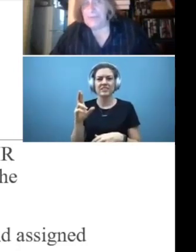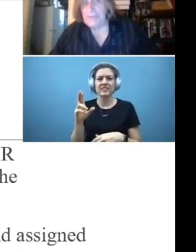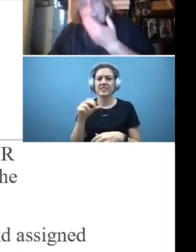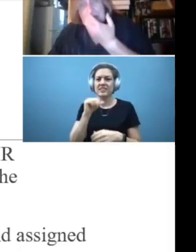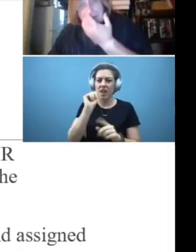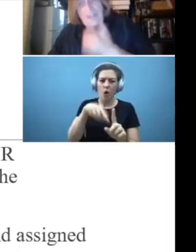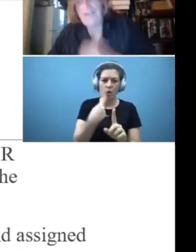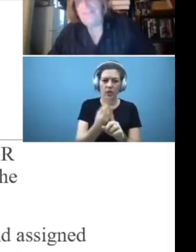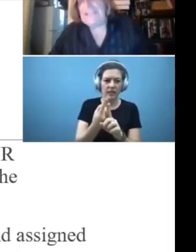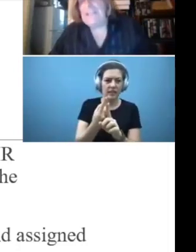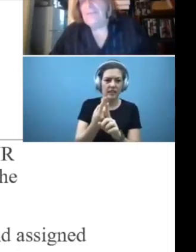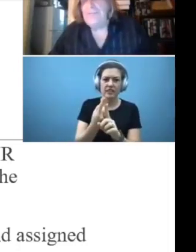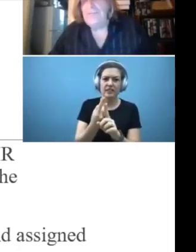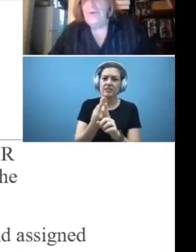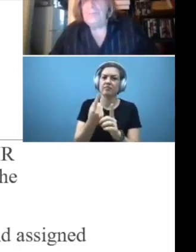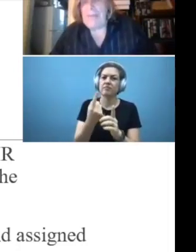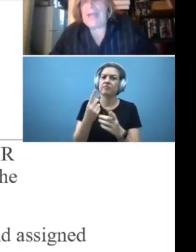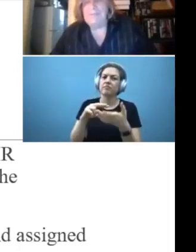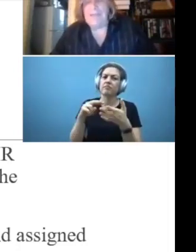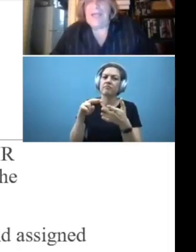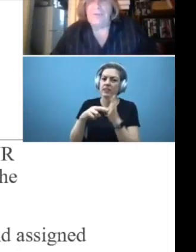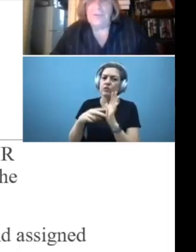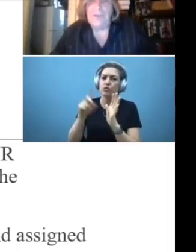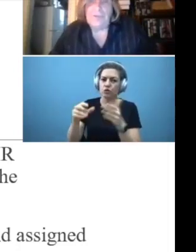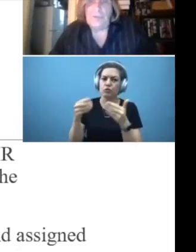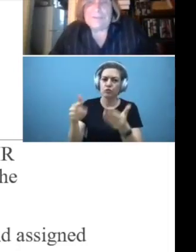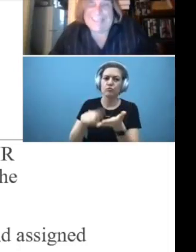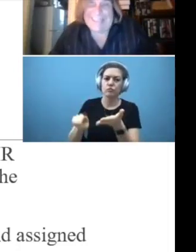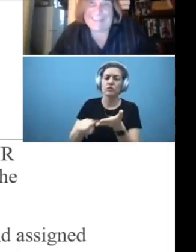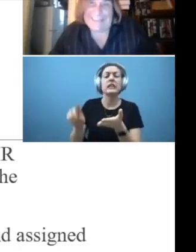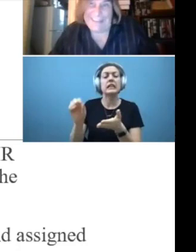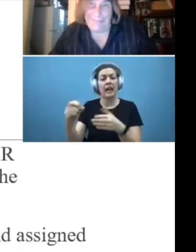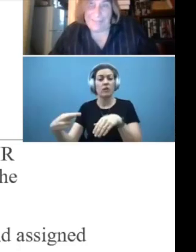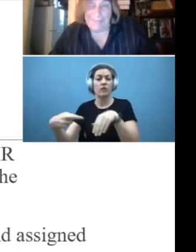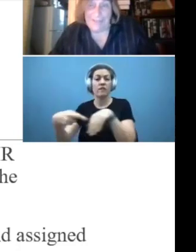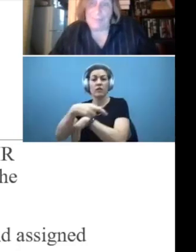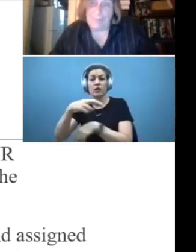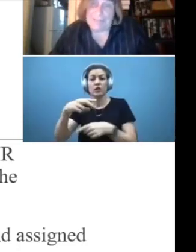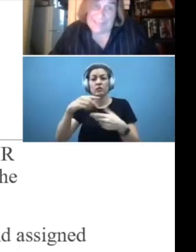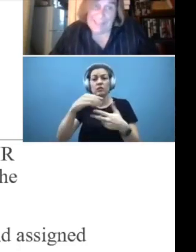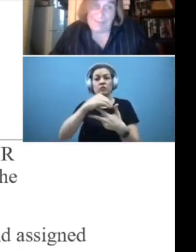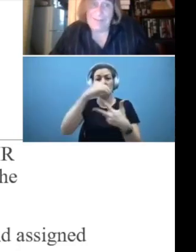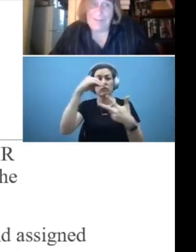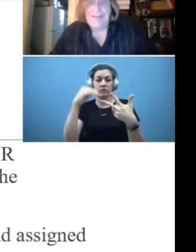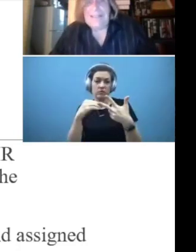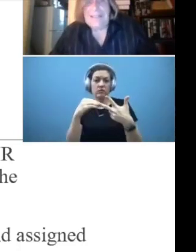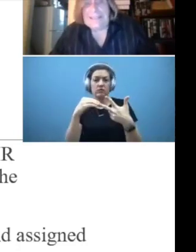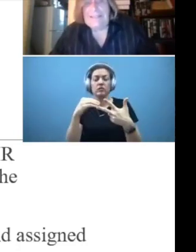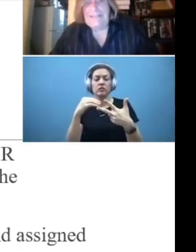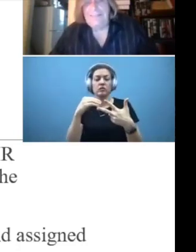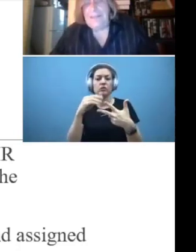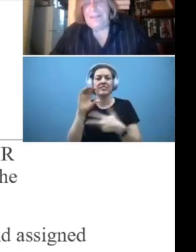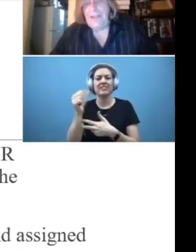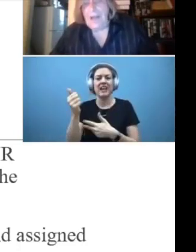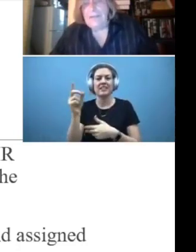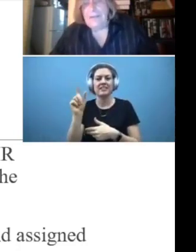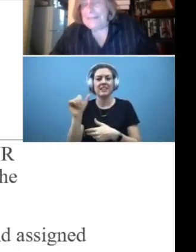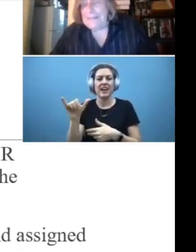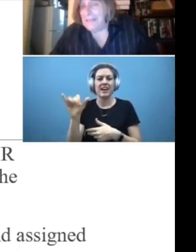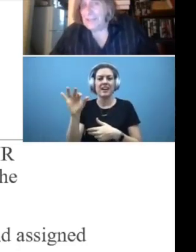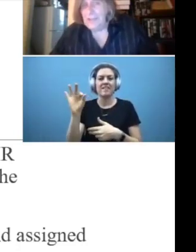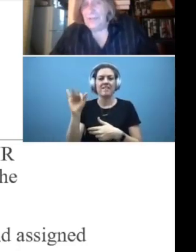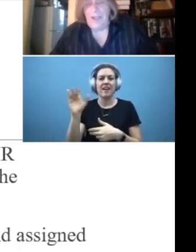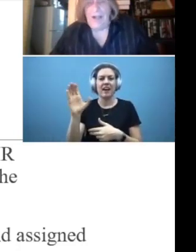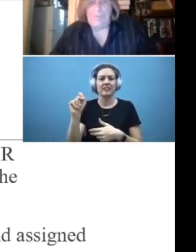Office of Investigation. They can refer it back down to a 10-day fact-finding. But again, at least it got